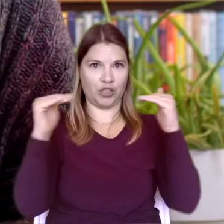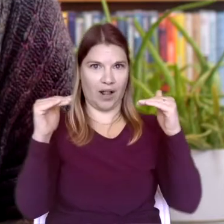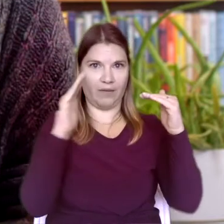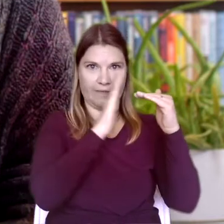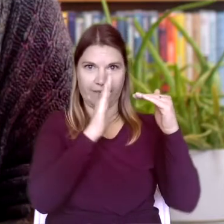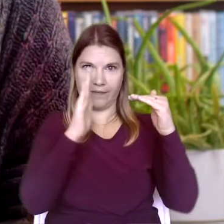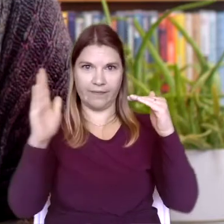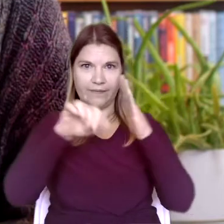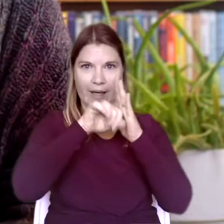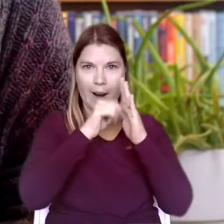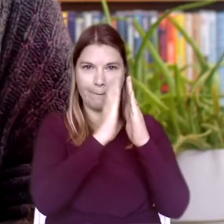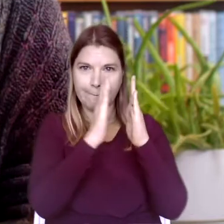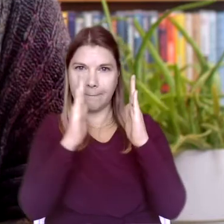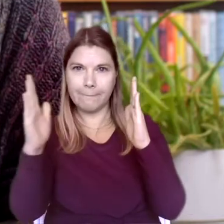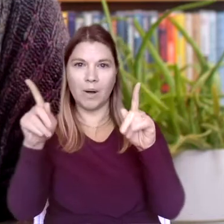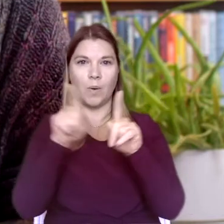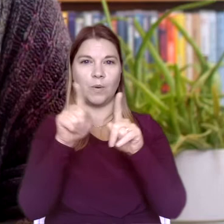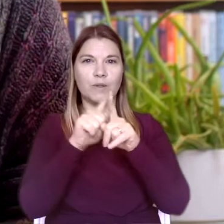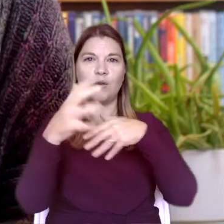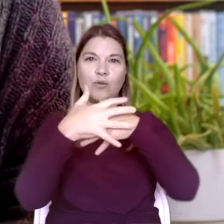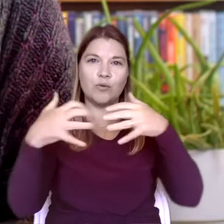and there are green plants all around me.